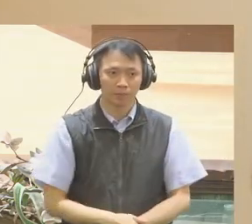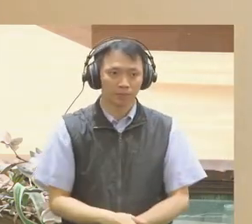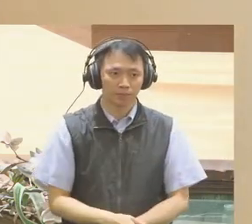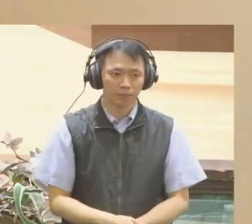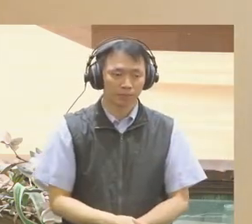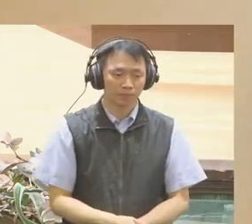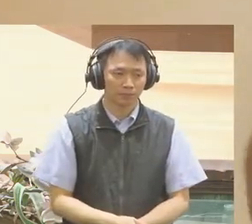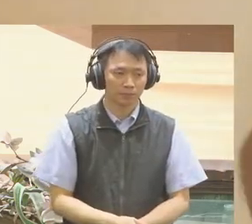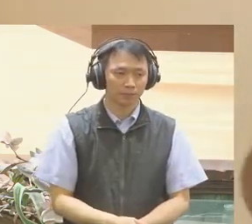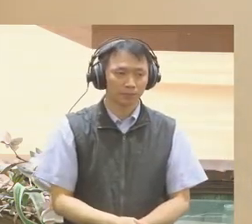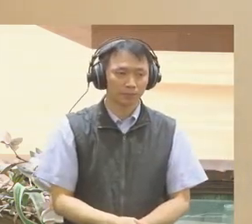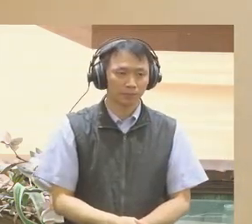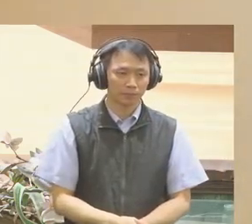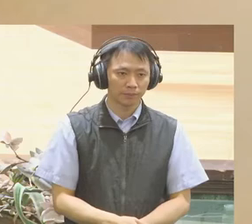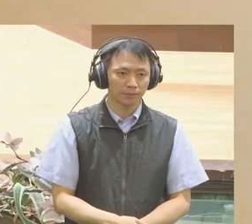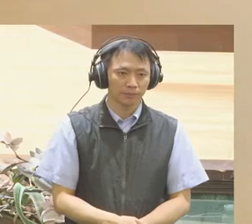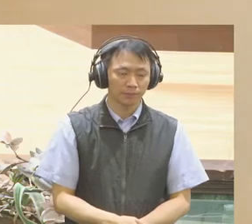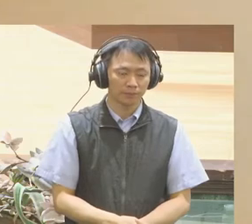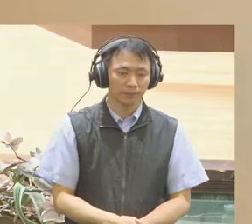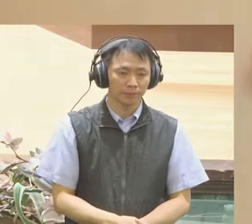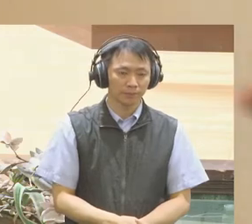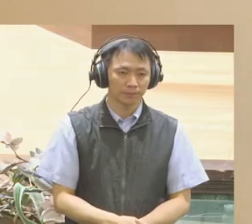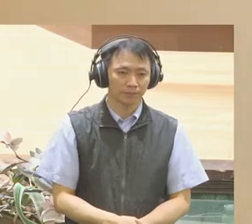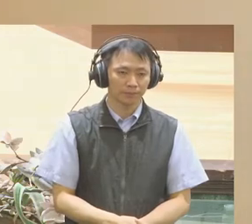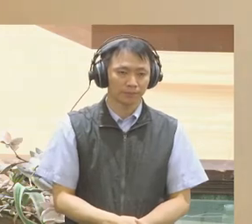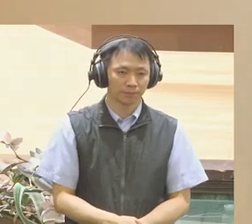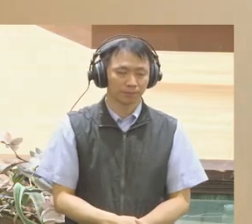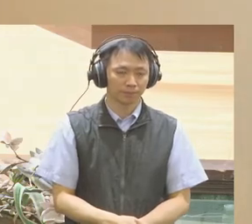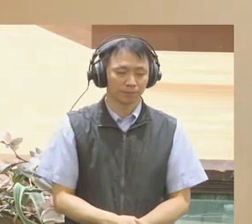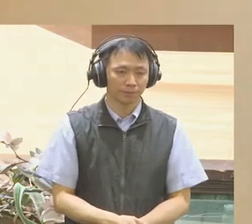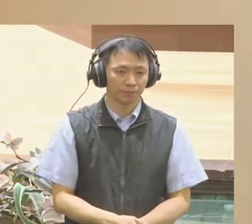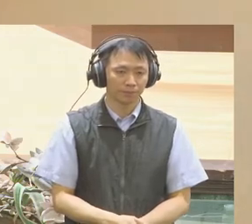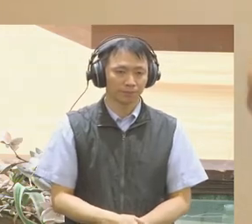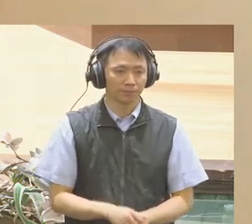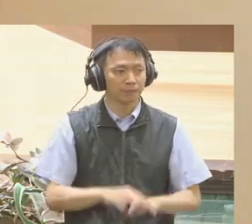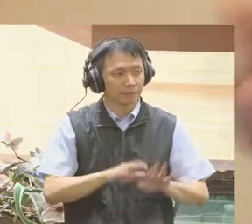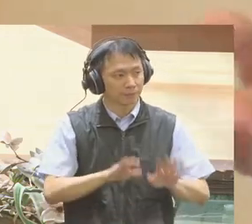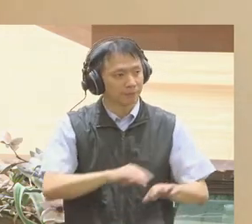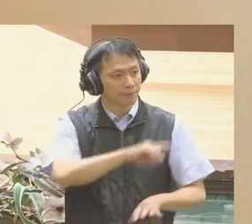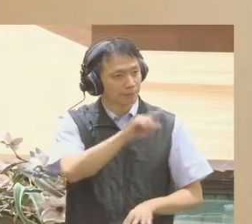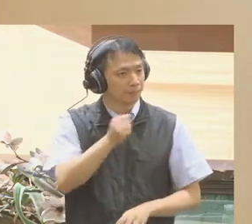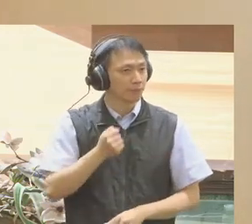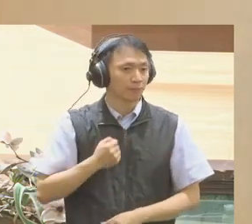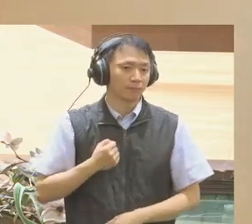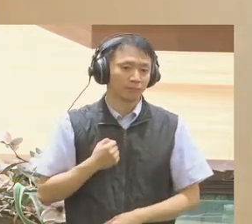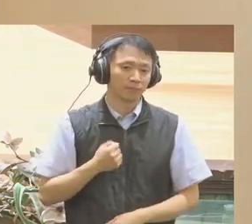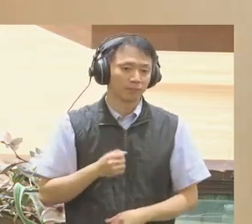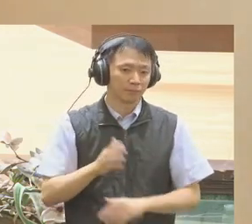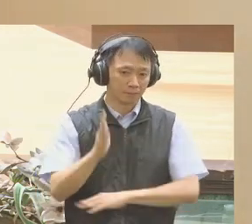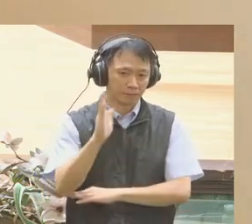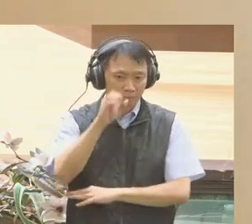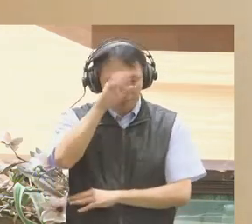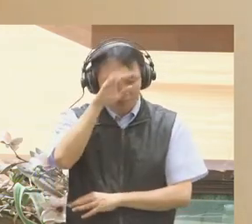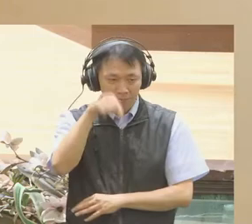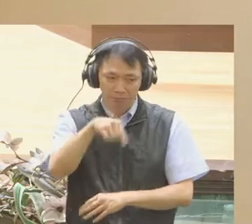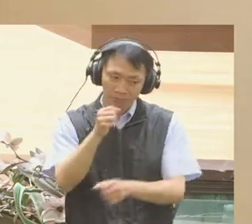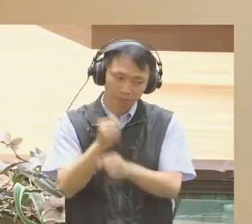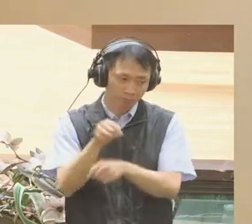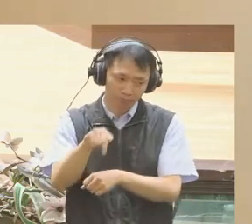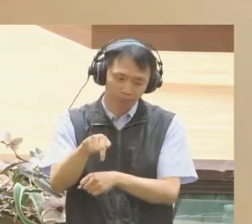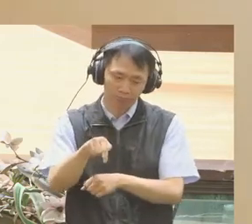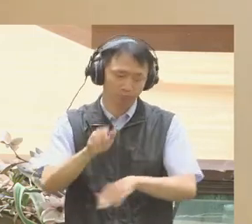higher resolution, as many clusters and sub-clusters, for a long time, and they don't like to share that information with those they represent.